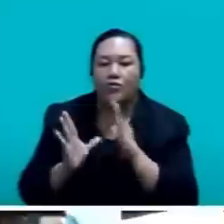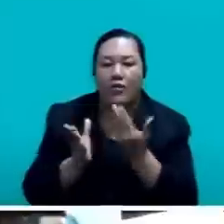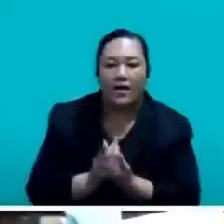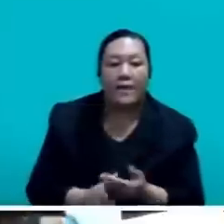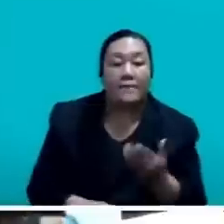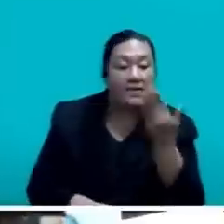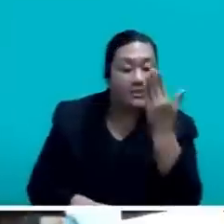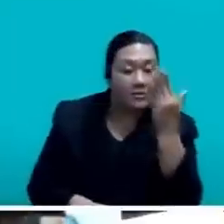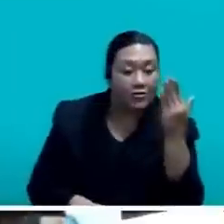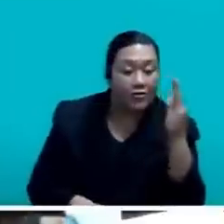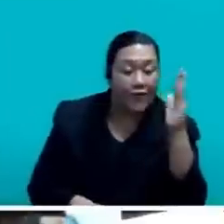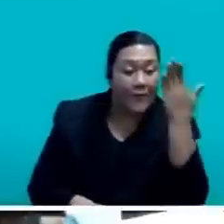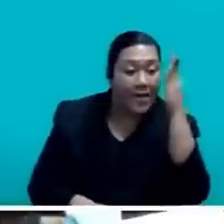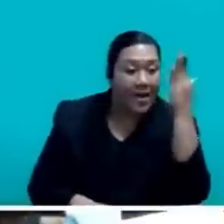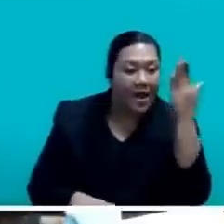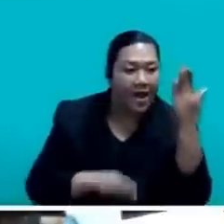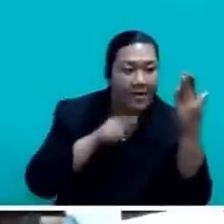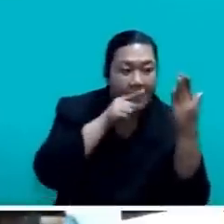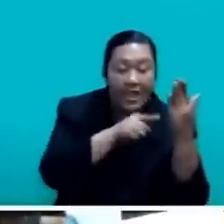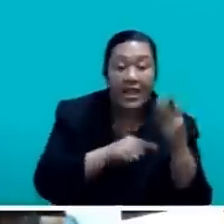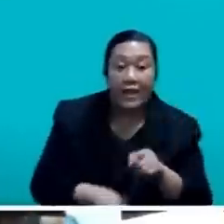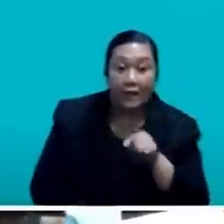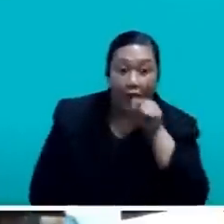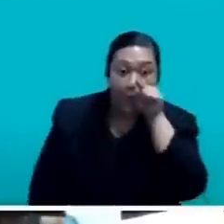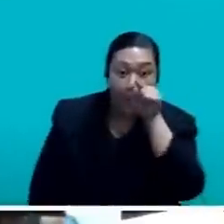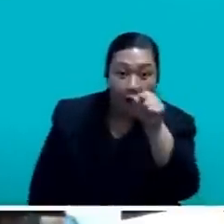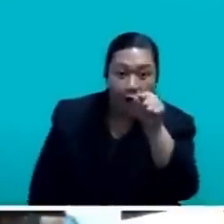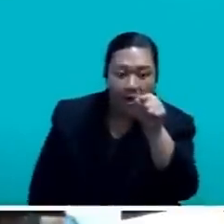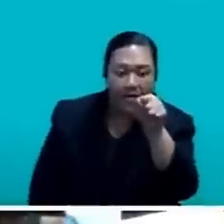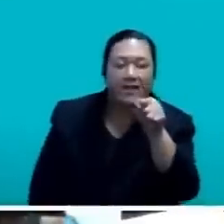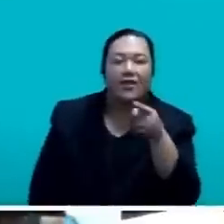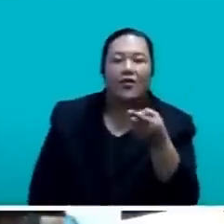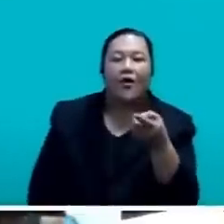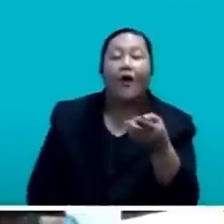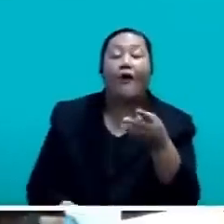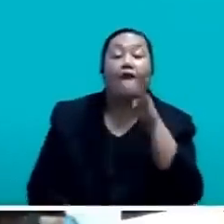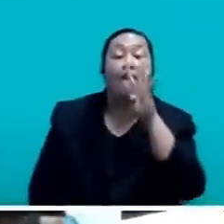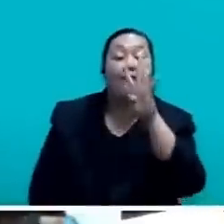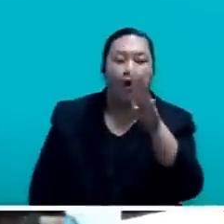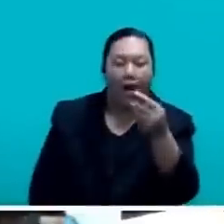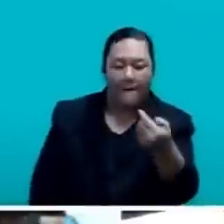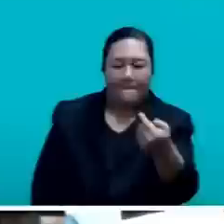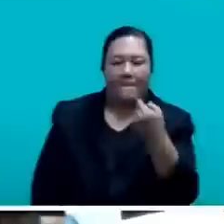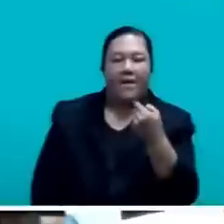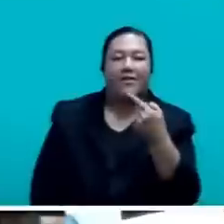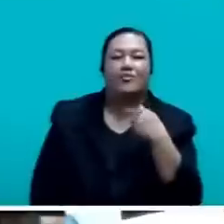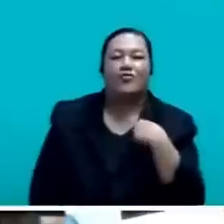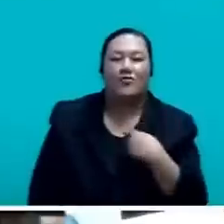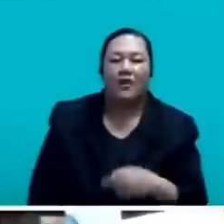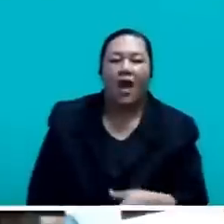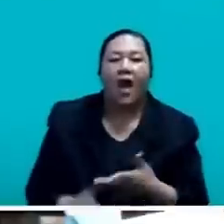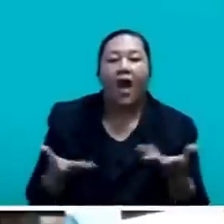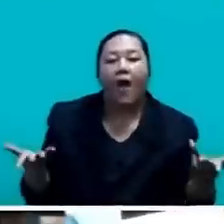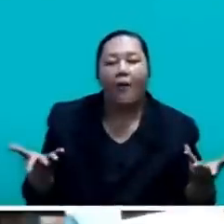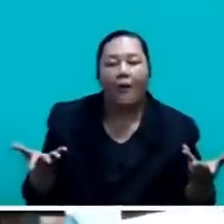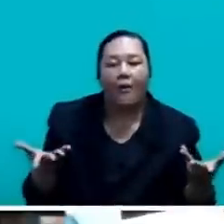When you point one finger at us, four are pointing back at you. How do you explain,